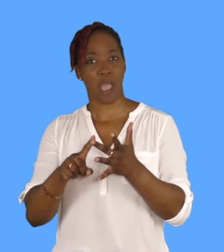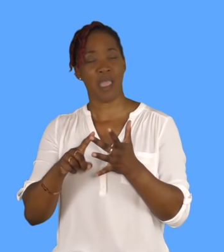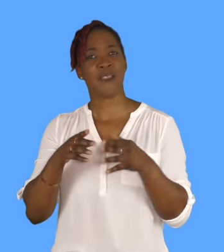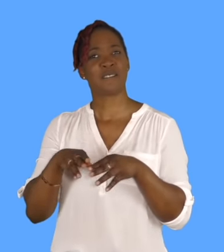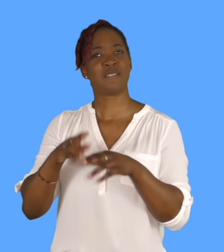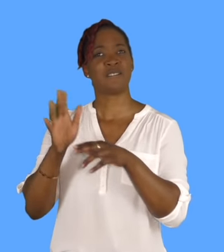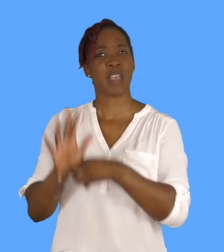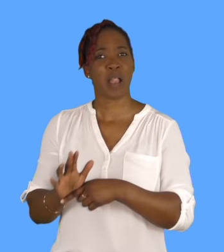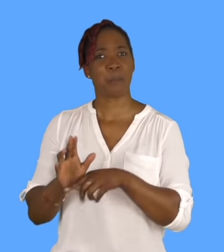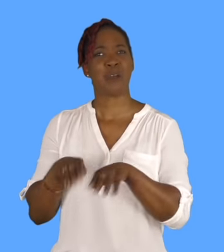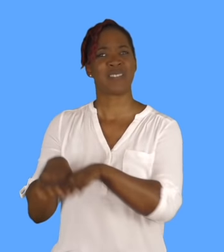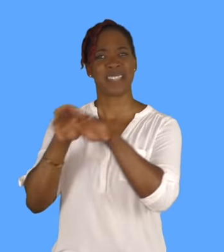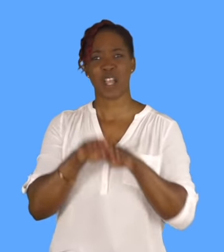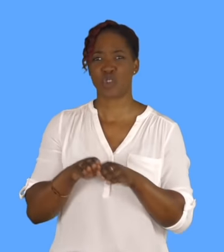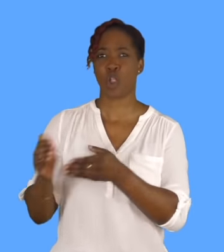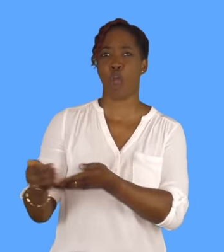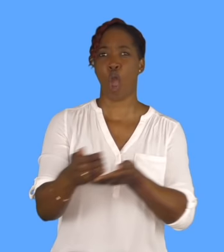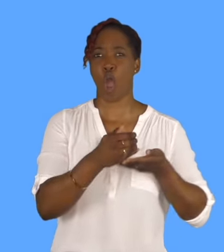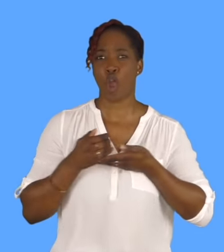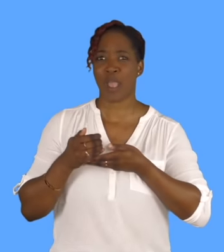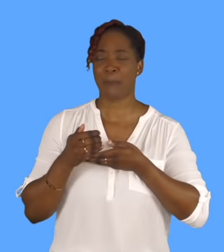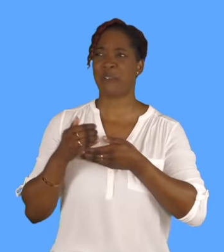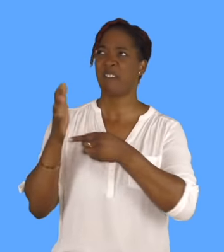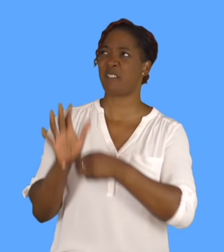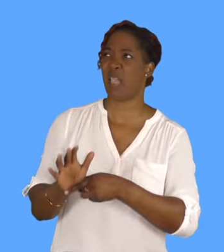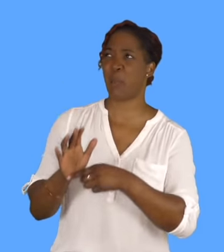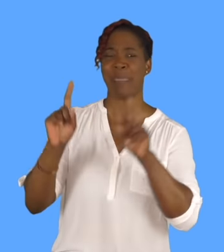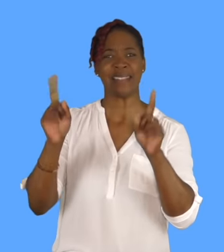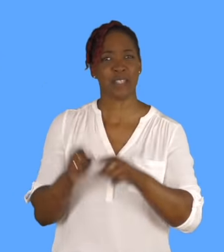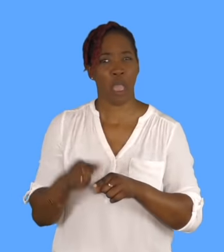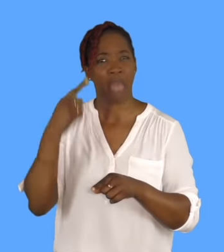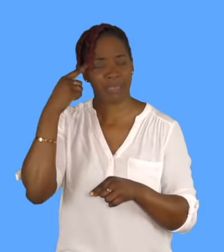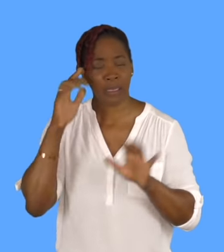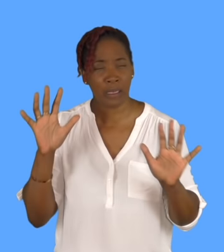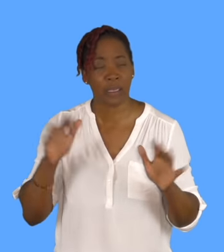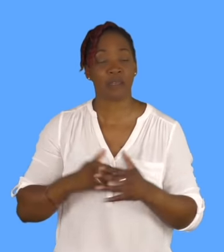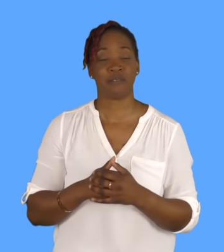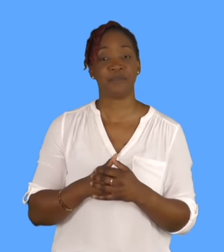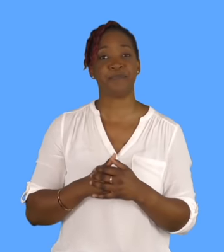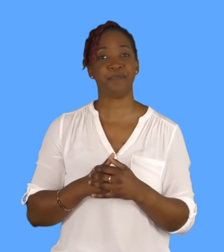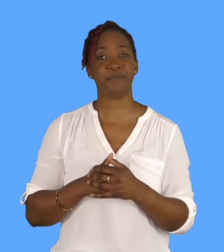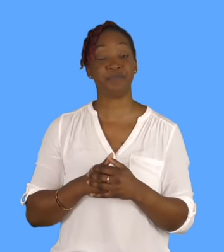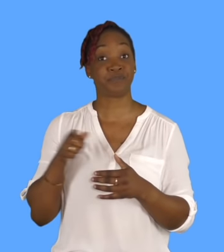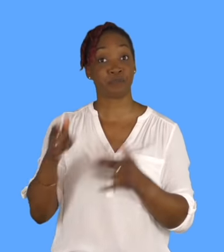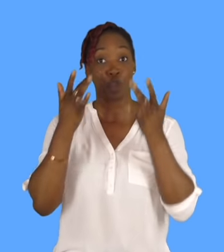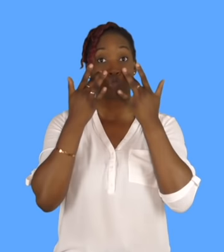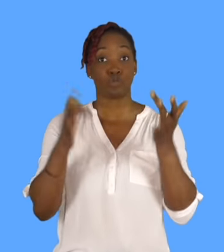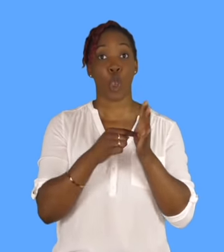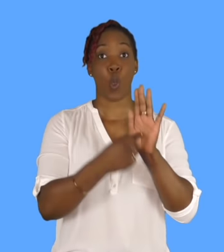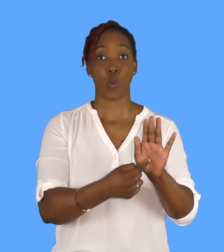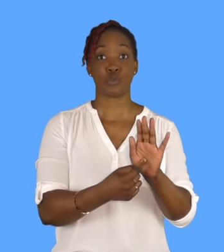of Film India. Anyway, and they showed One Flew Over the Cuckoo's Nest. And